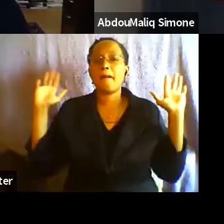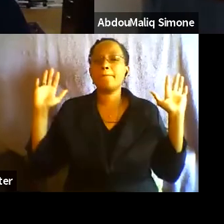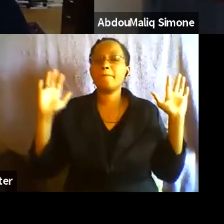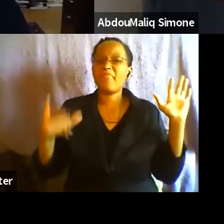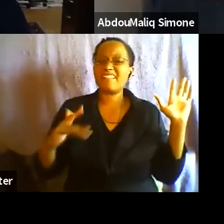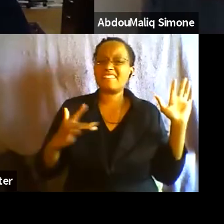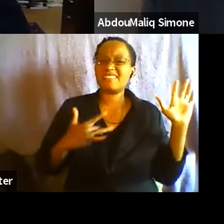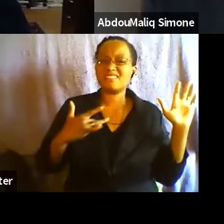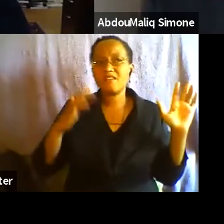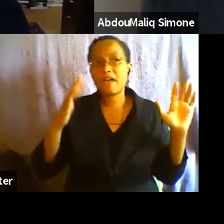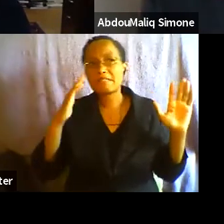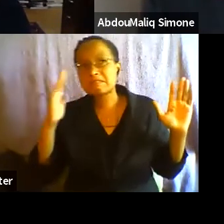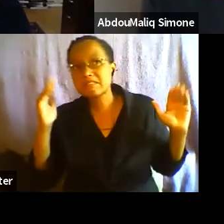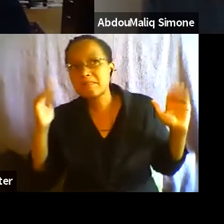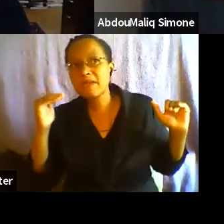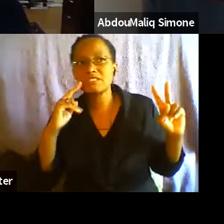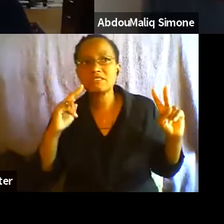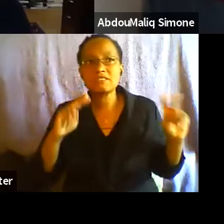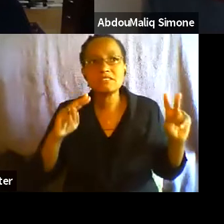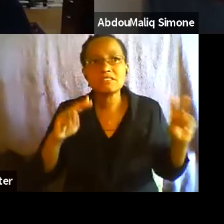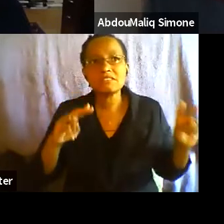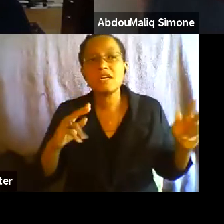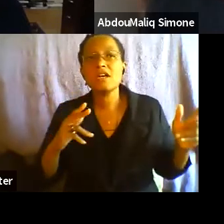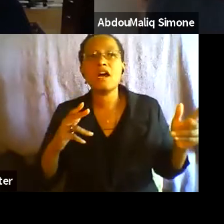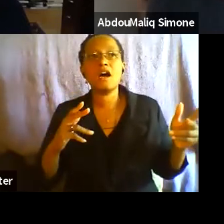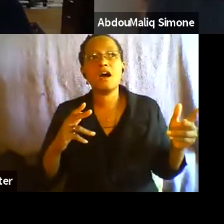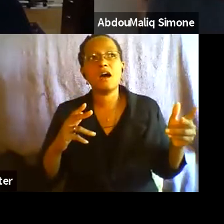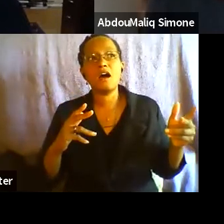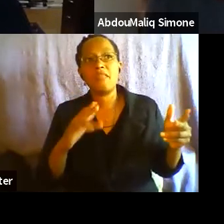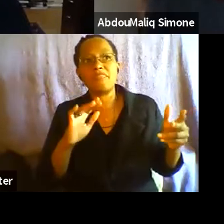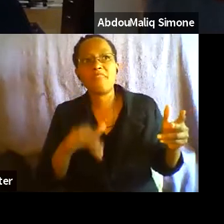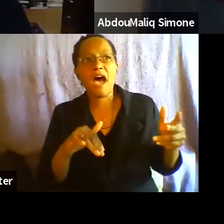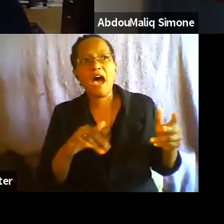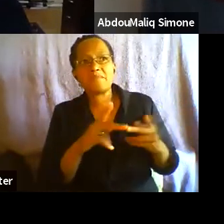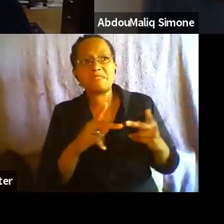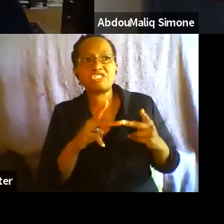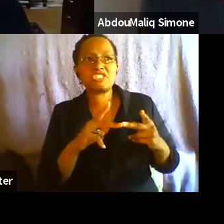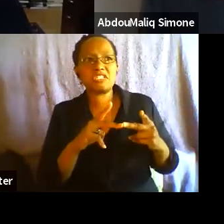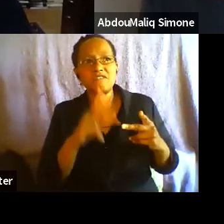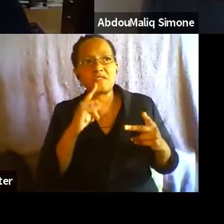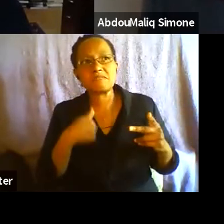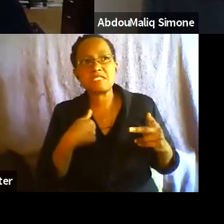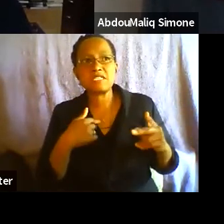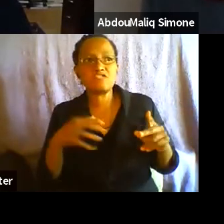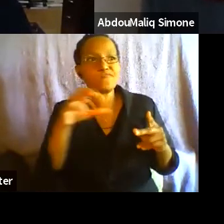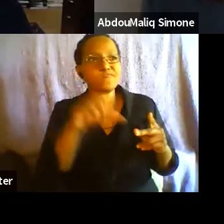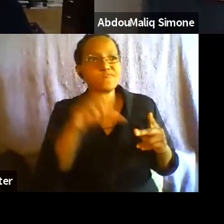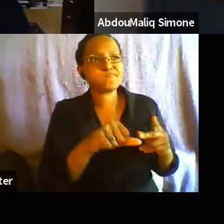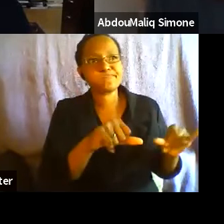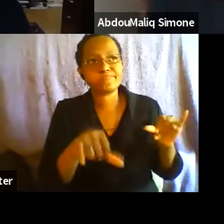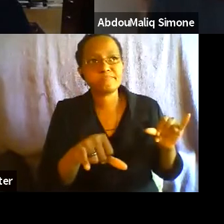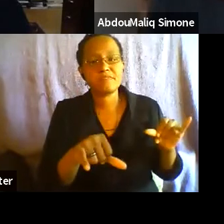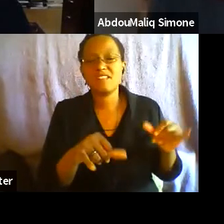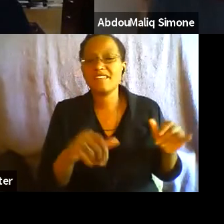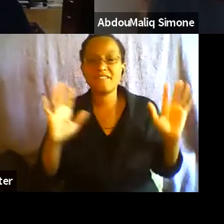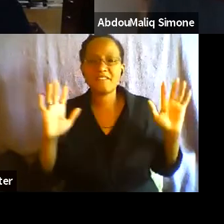objective of consolidating the position for themselves in place. And this is an entirely different